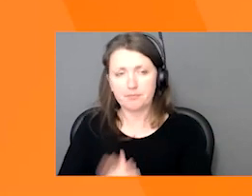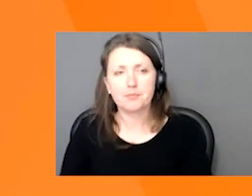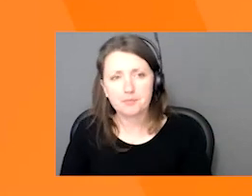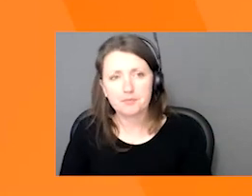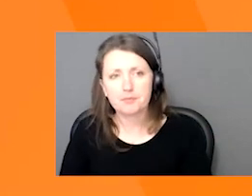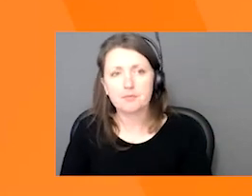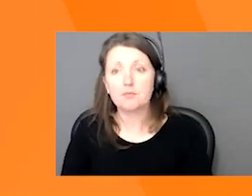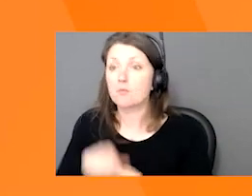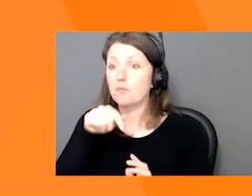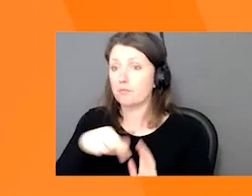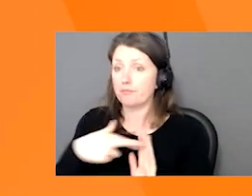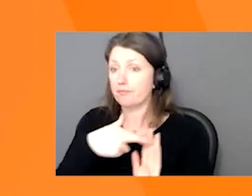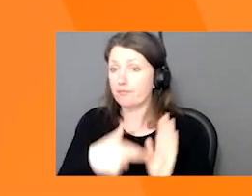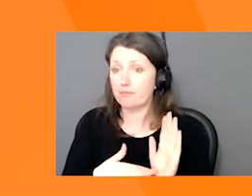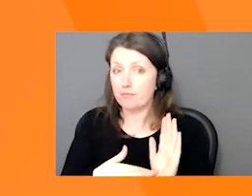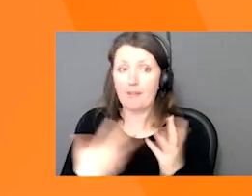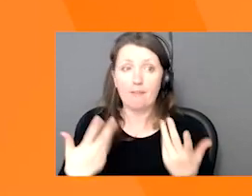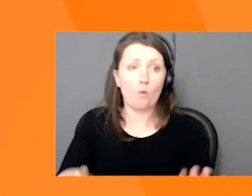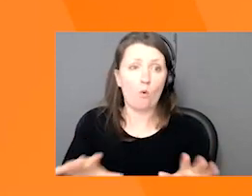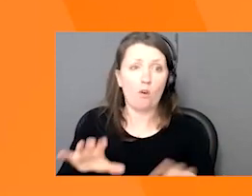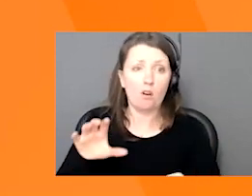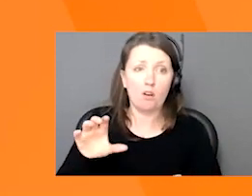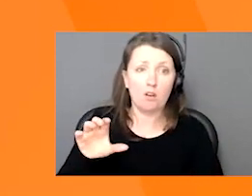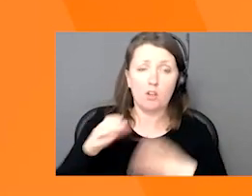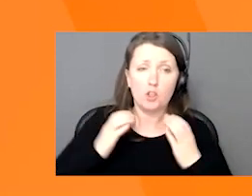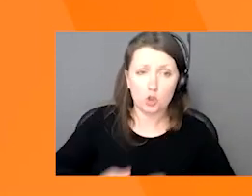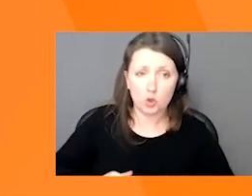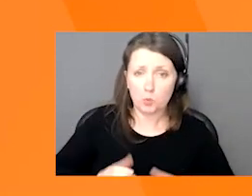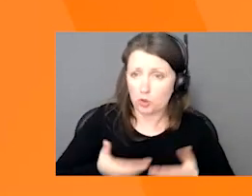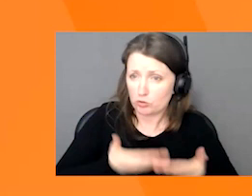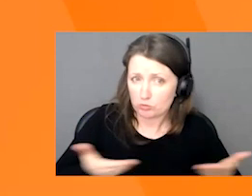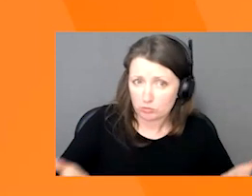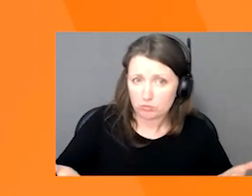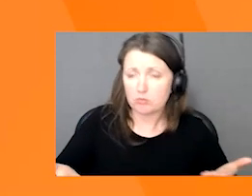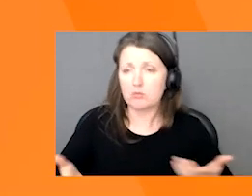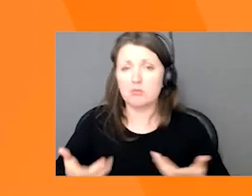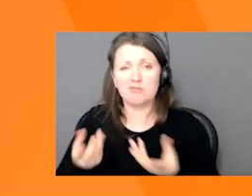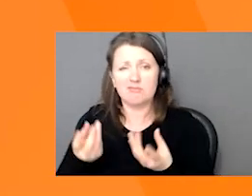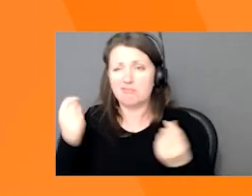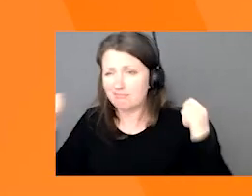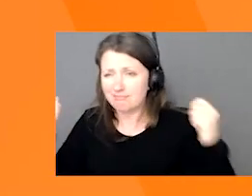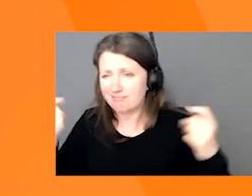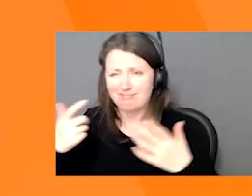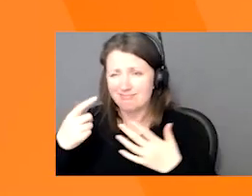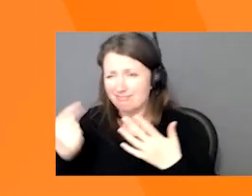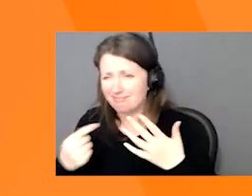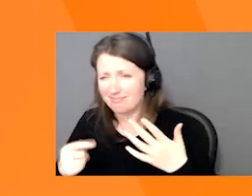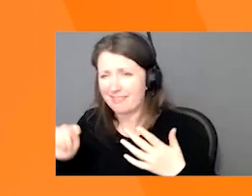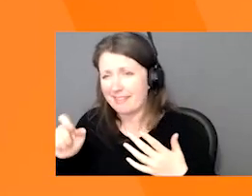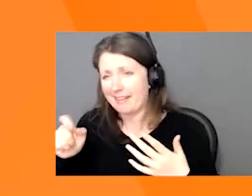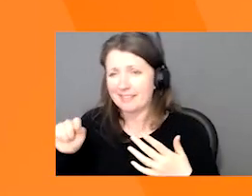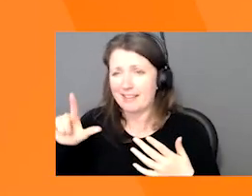regulations for consumer goods, textile, pharmacy drugs, and food products must meet minimum regulatory